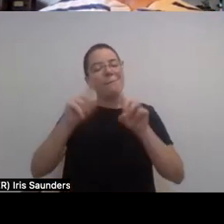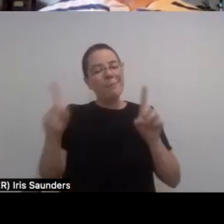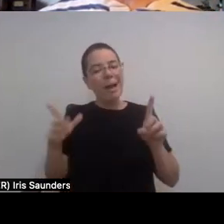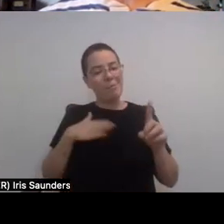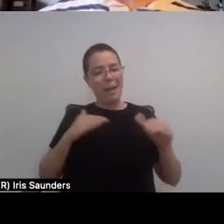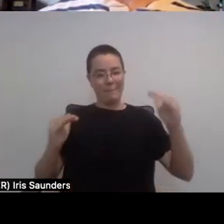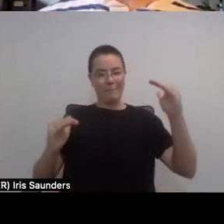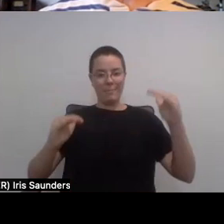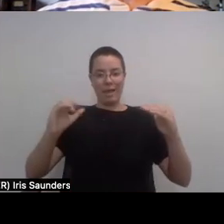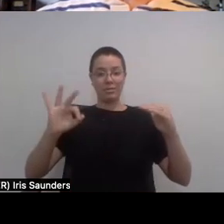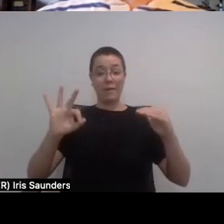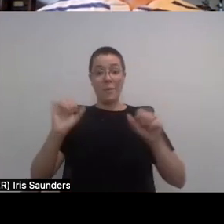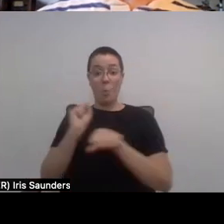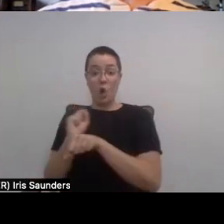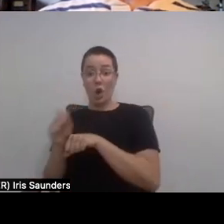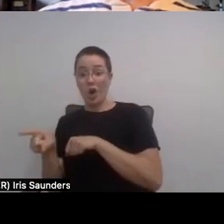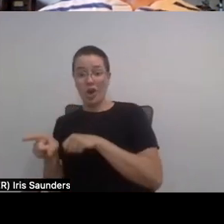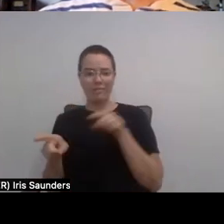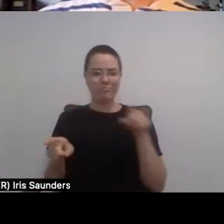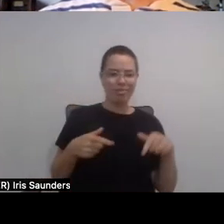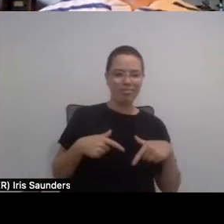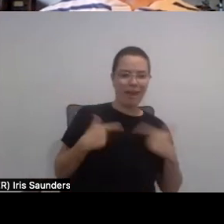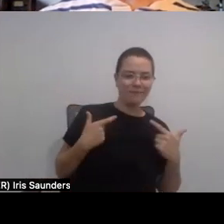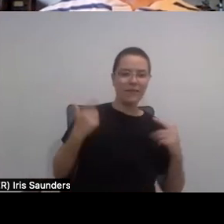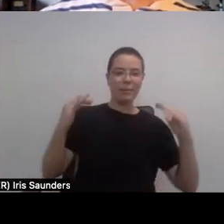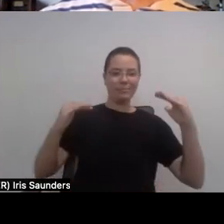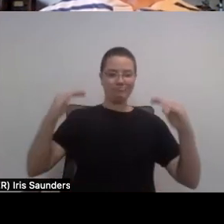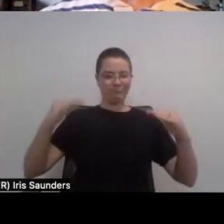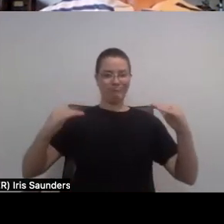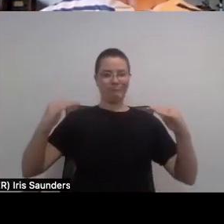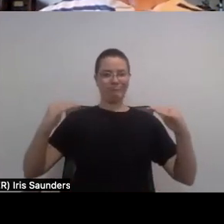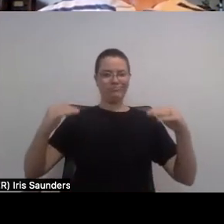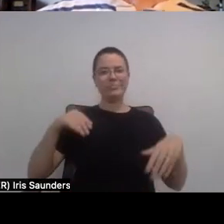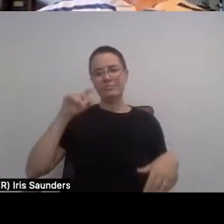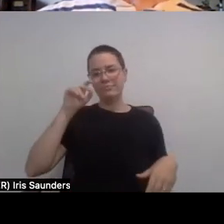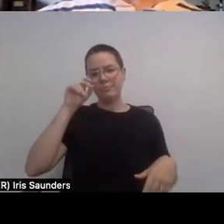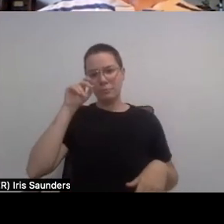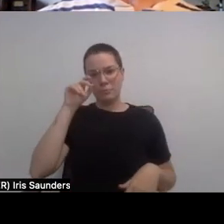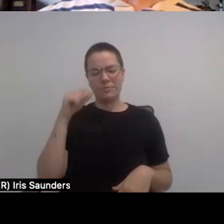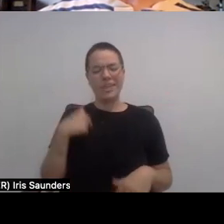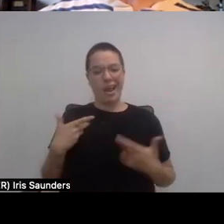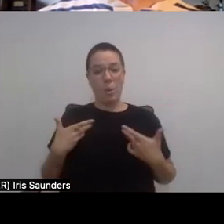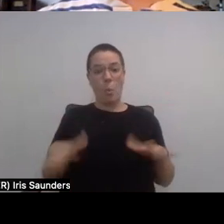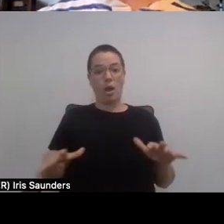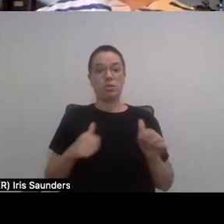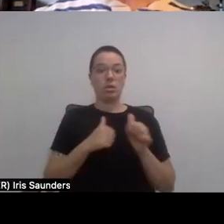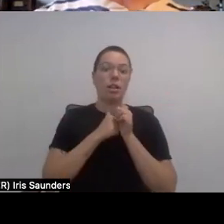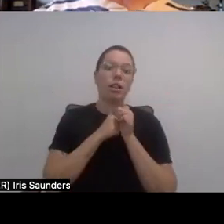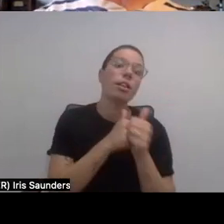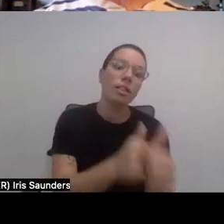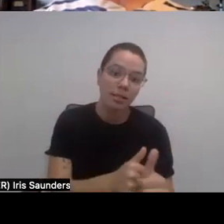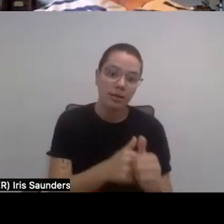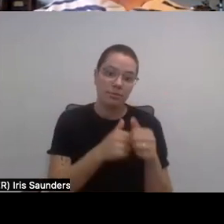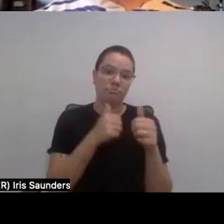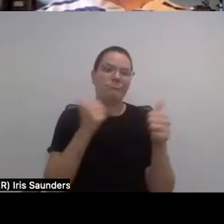it's the fact that, that I never wanted to really chase every gig, you know, I always need a